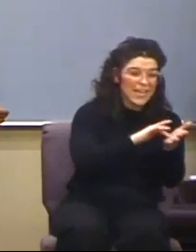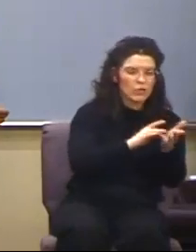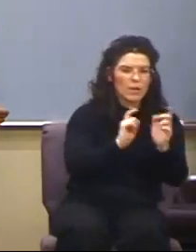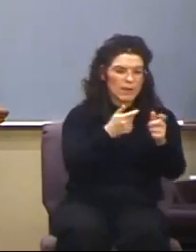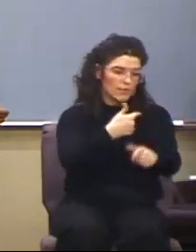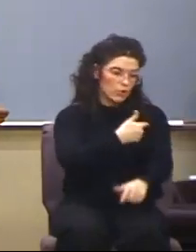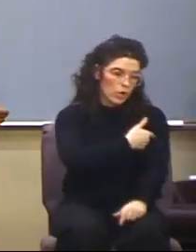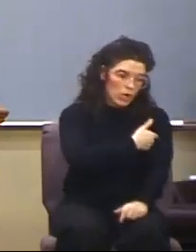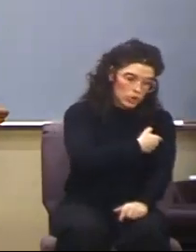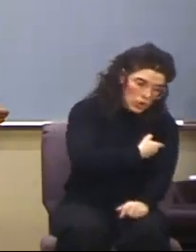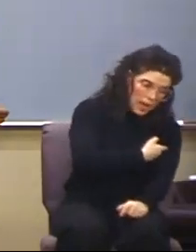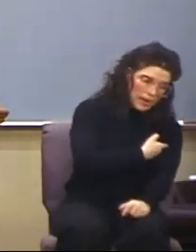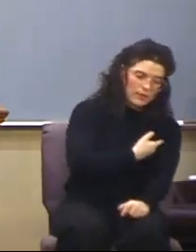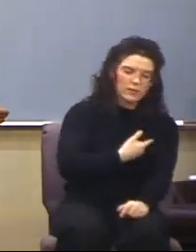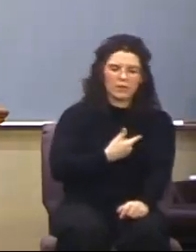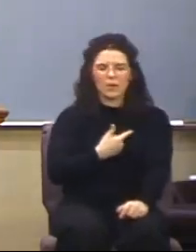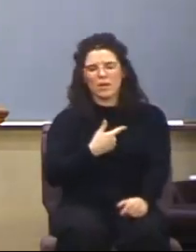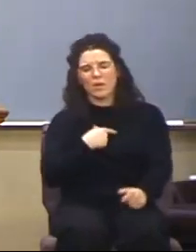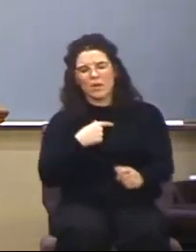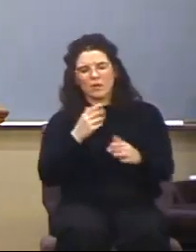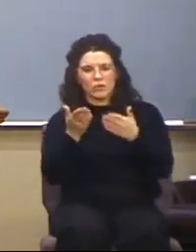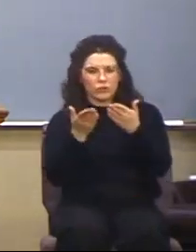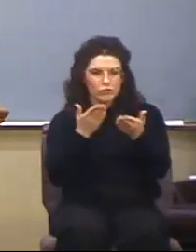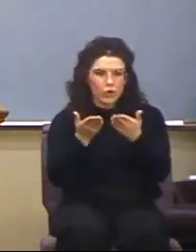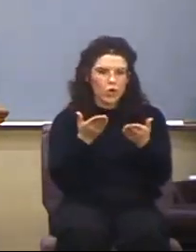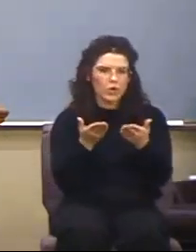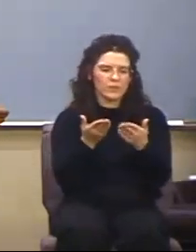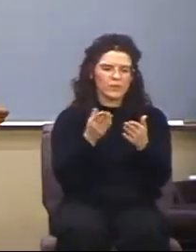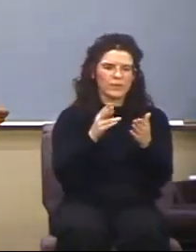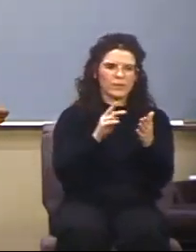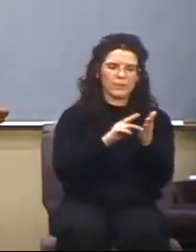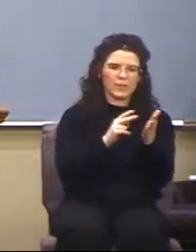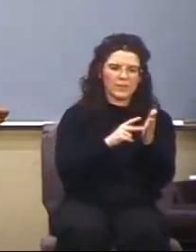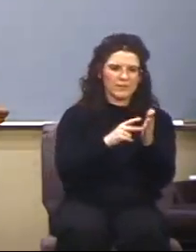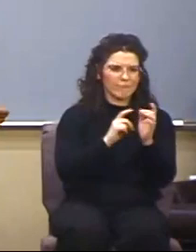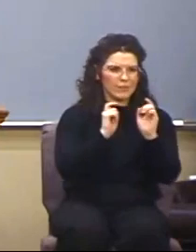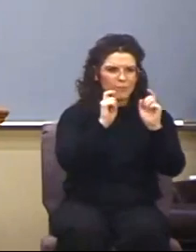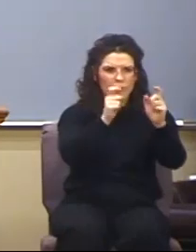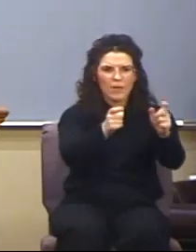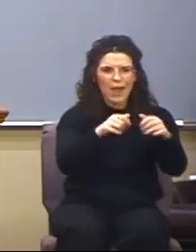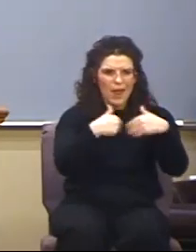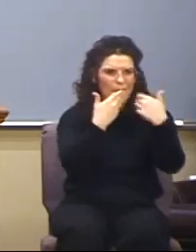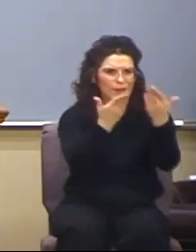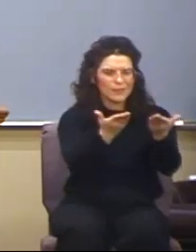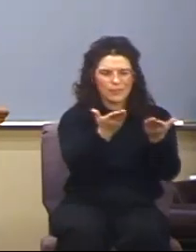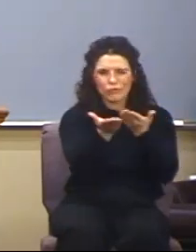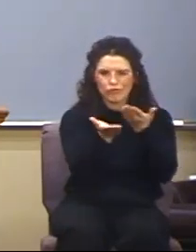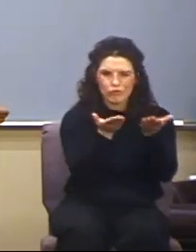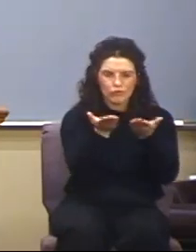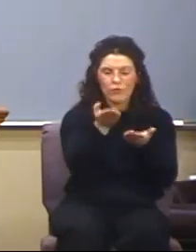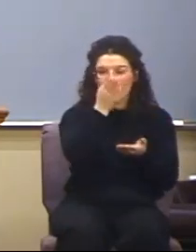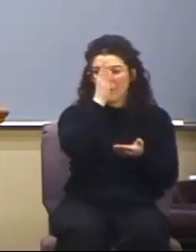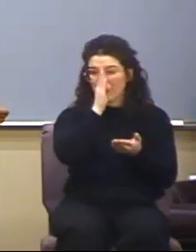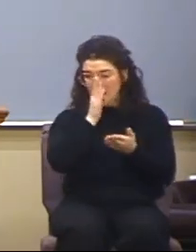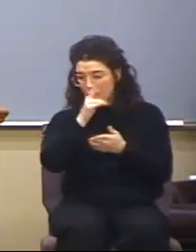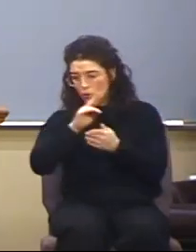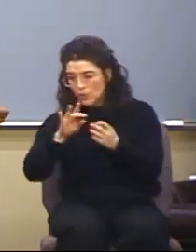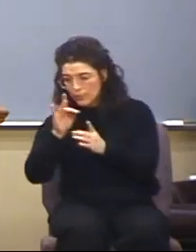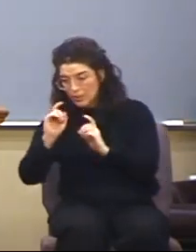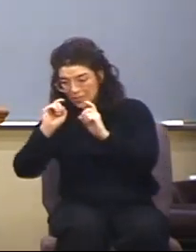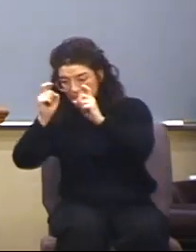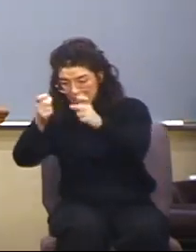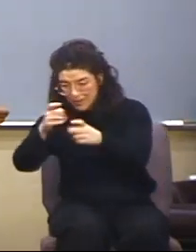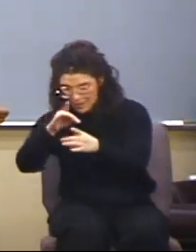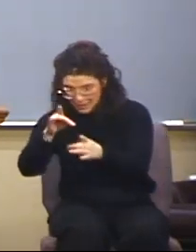Technically, the word means to tender, to provide, to serve. In other words, if God the Holy Spirit grants certain gifts to certain individuals